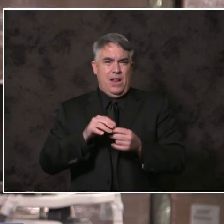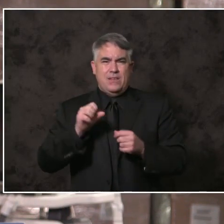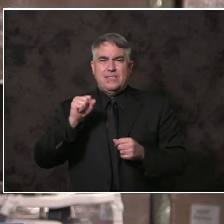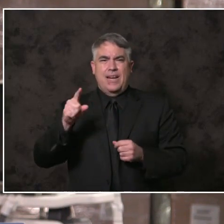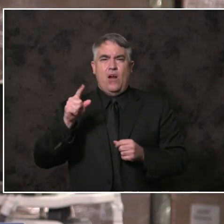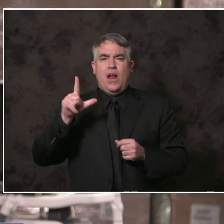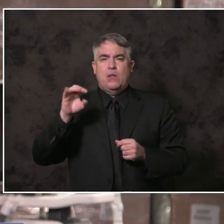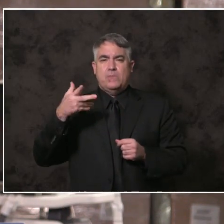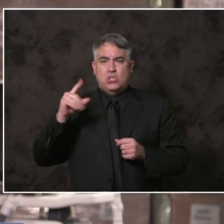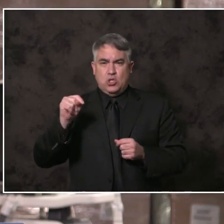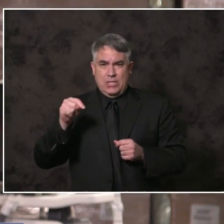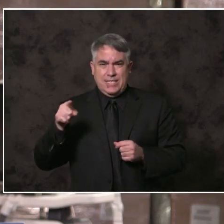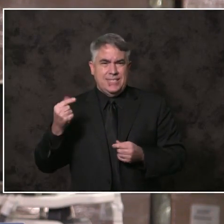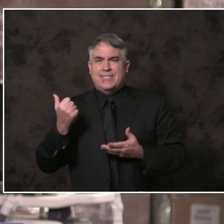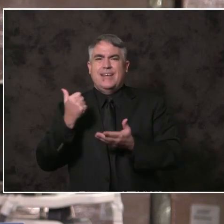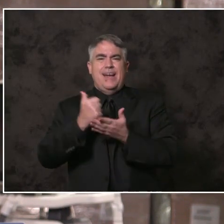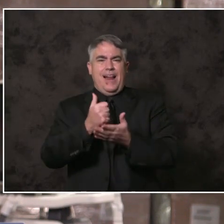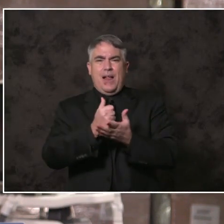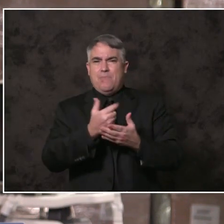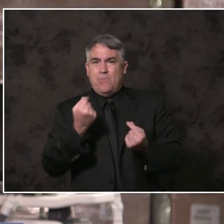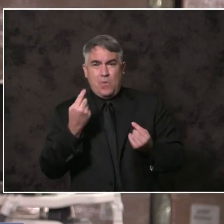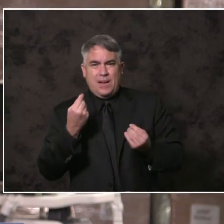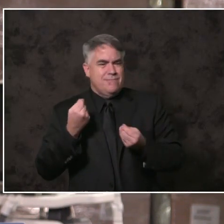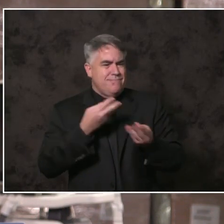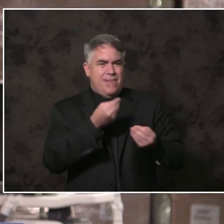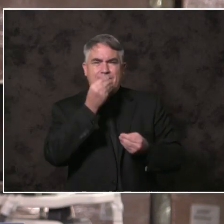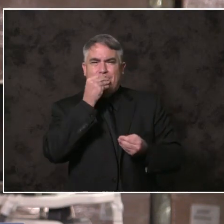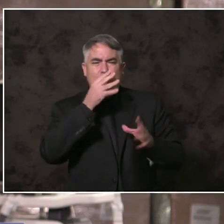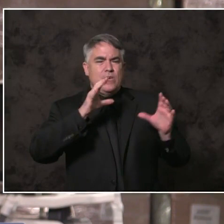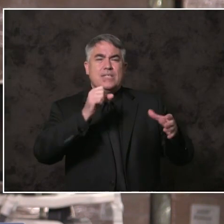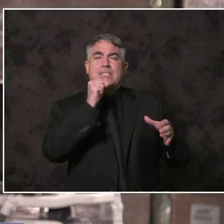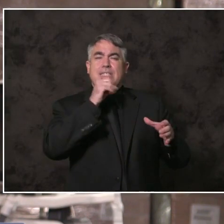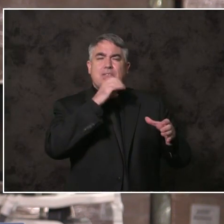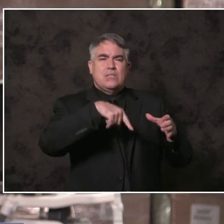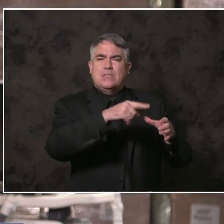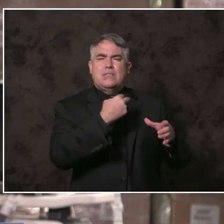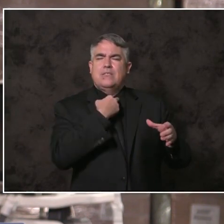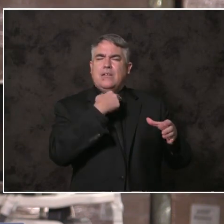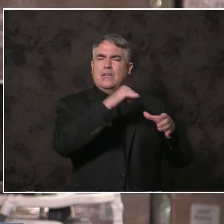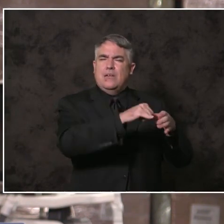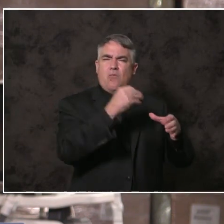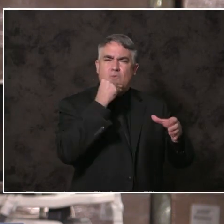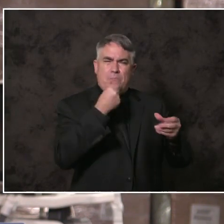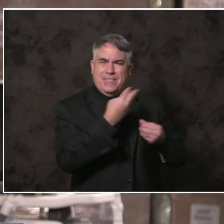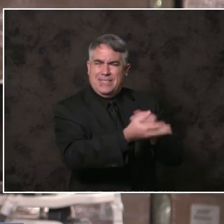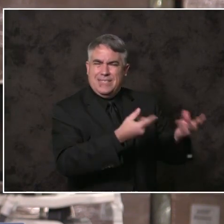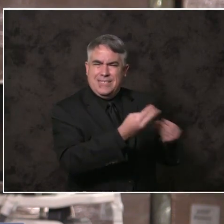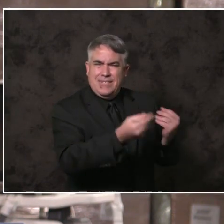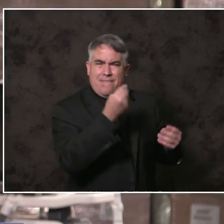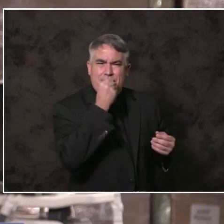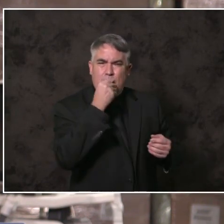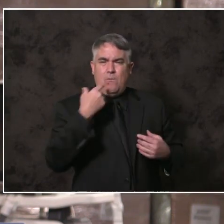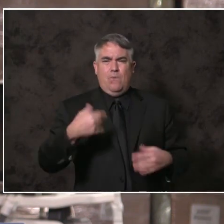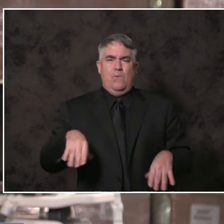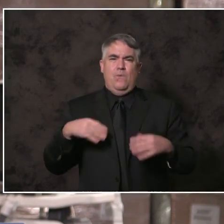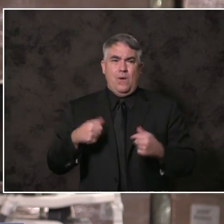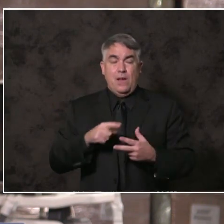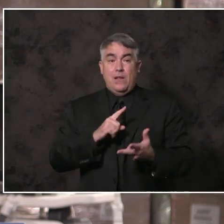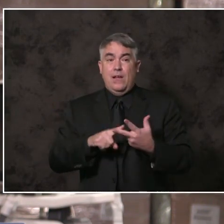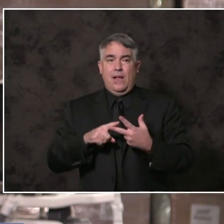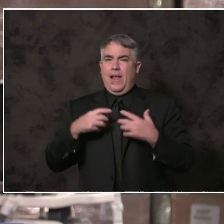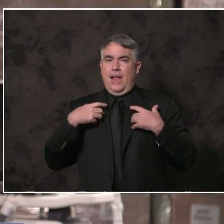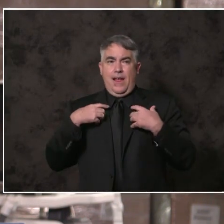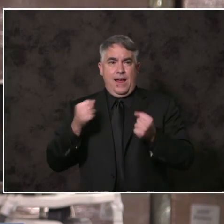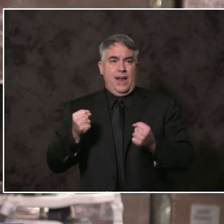On the streets delivering groceries to homebound seniors. I see our resilience. And Michelle Pingle,